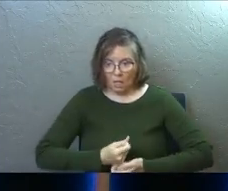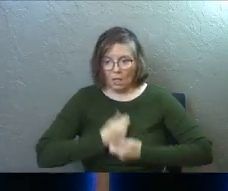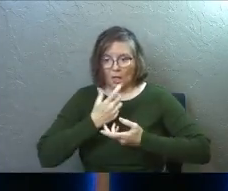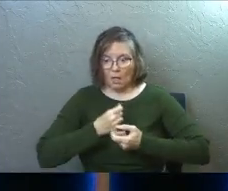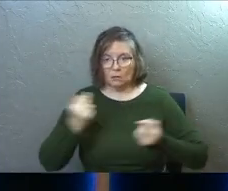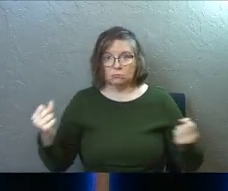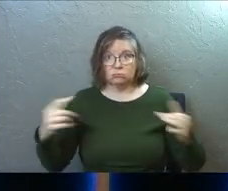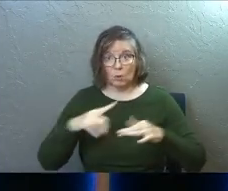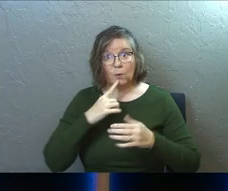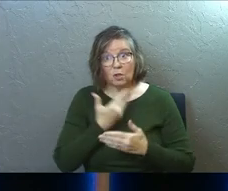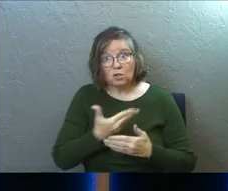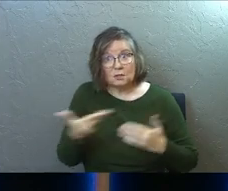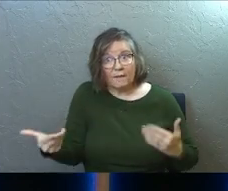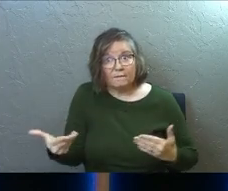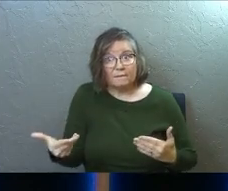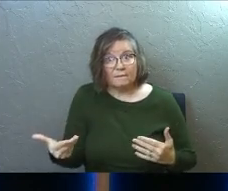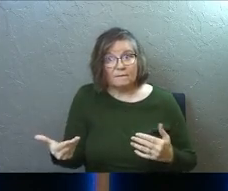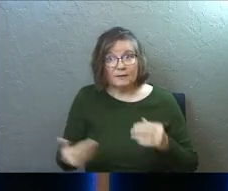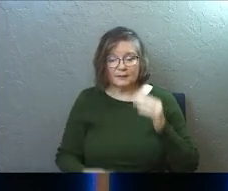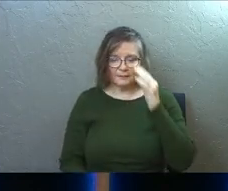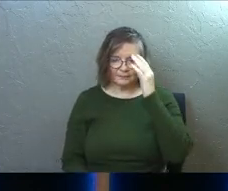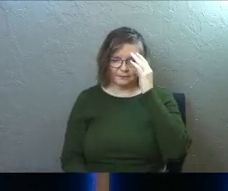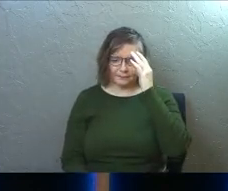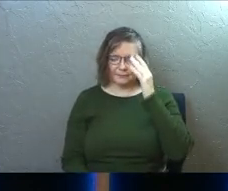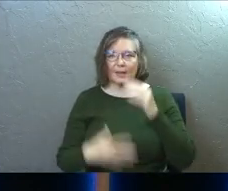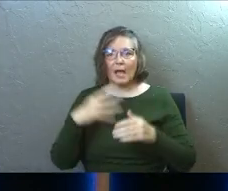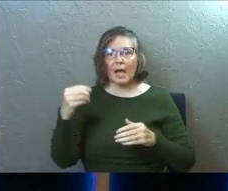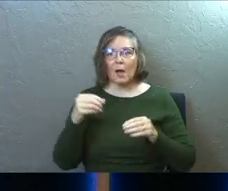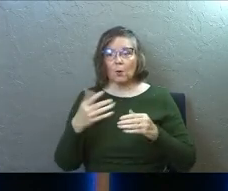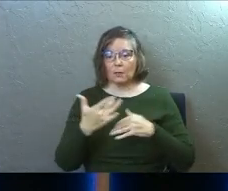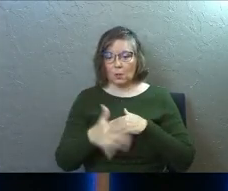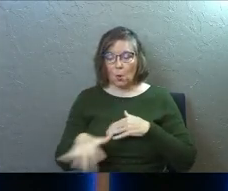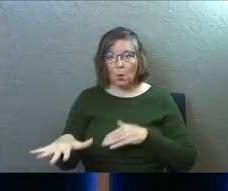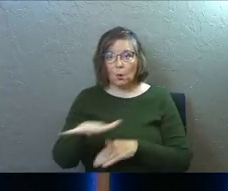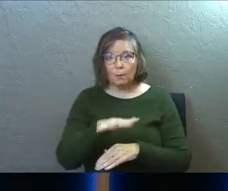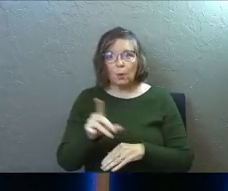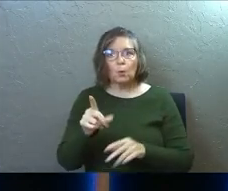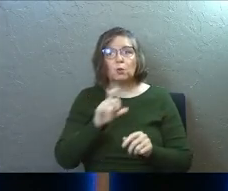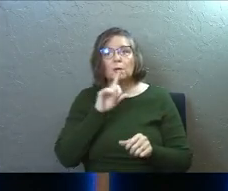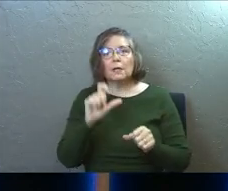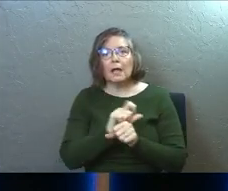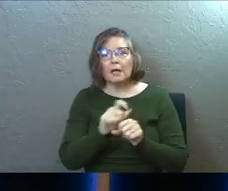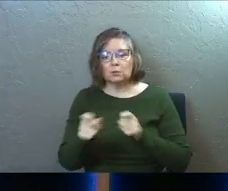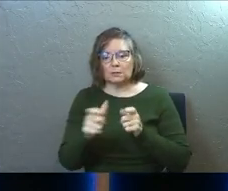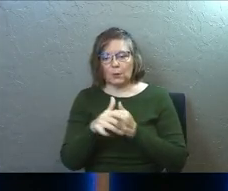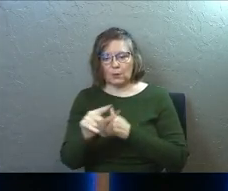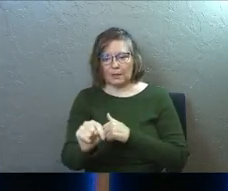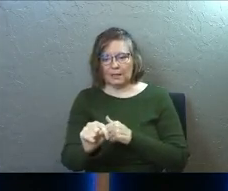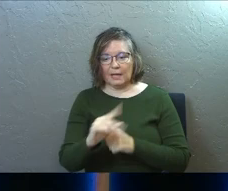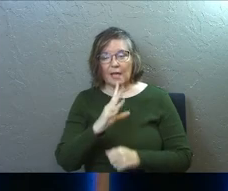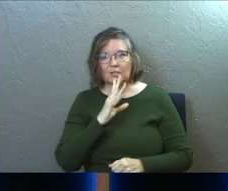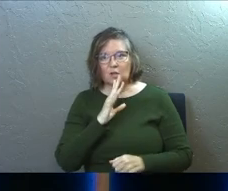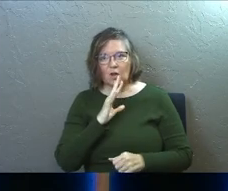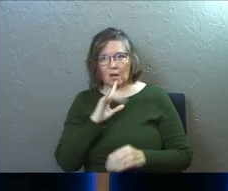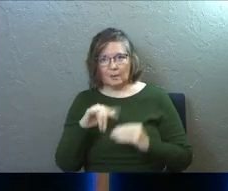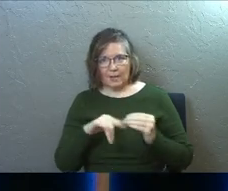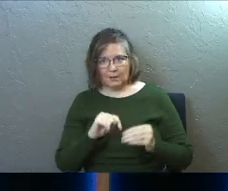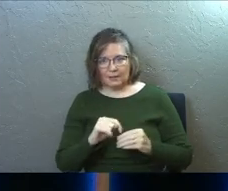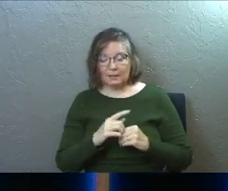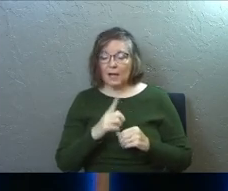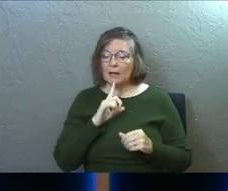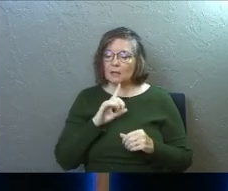this really good stuff out into the open where you can actually deal with it and talk about it